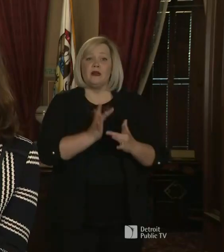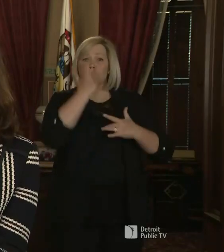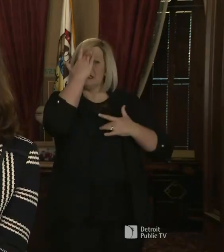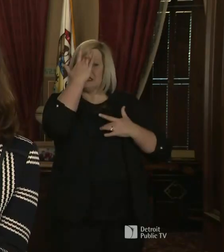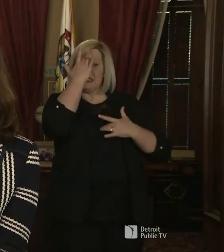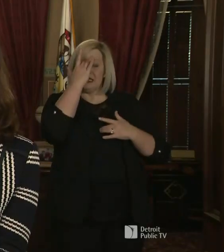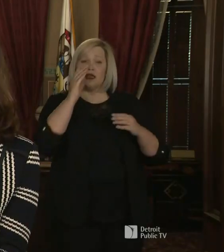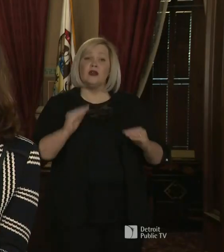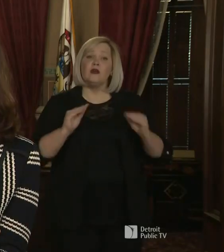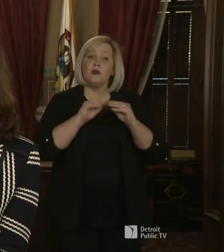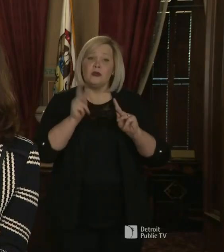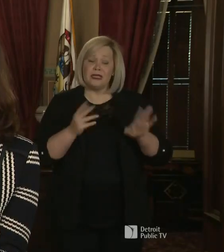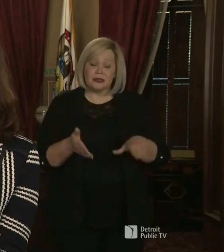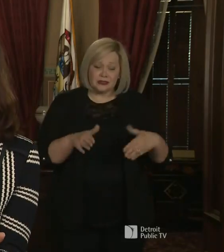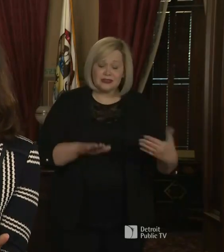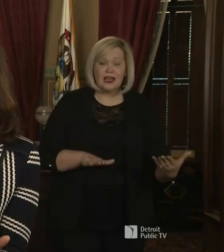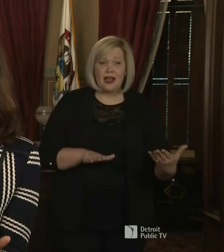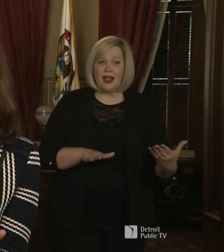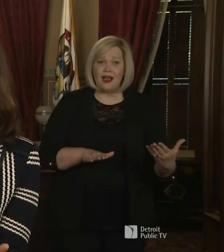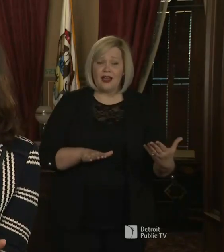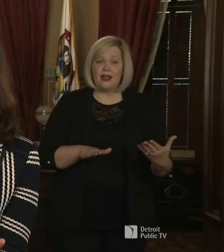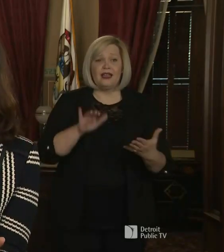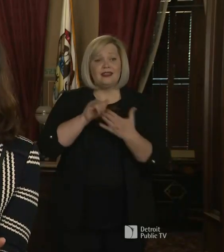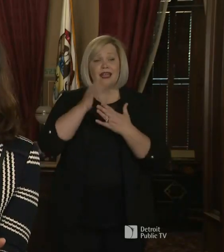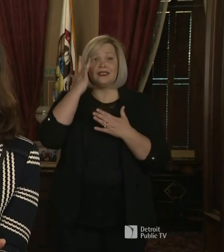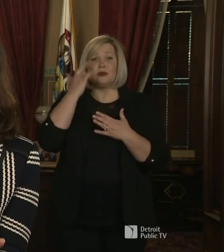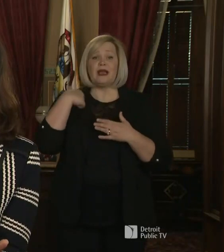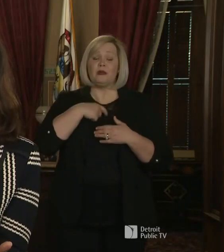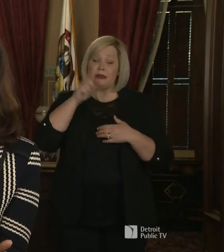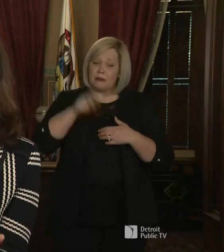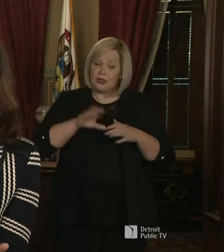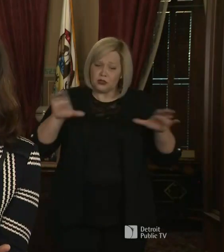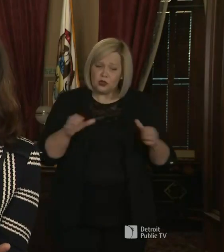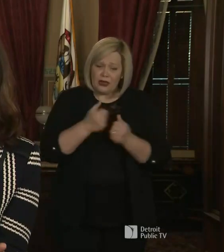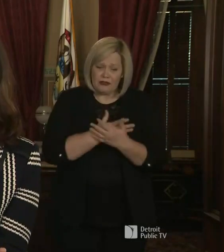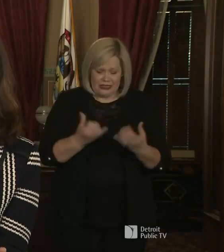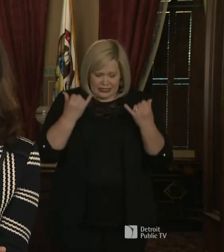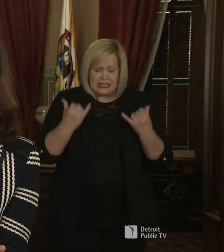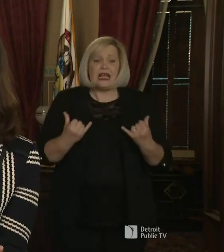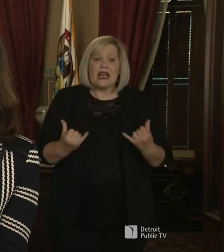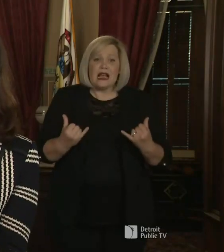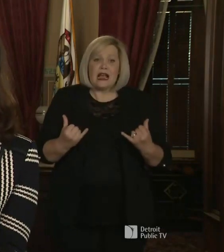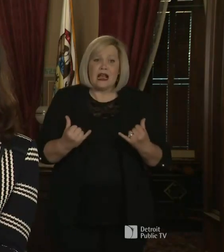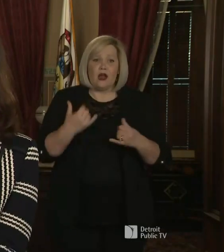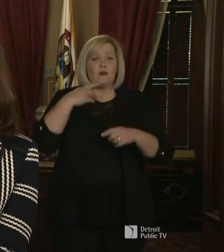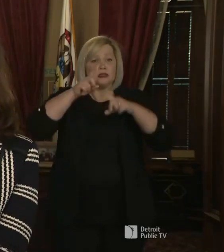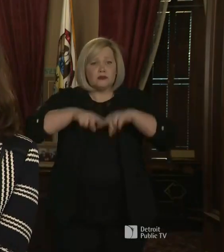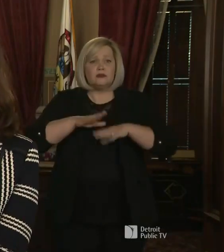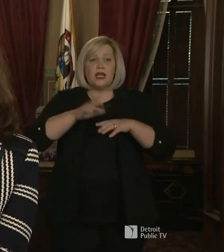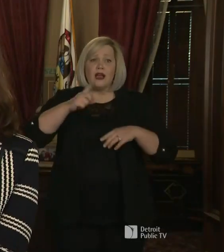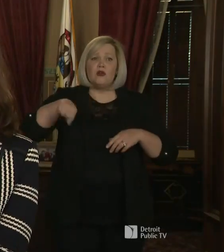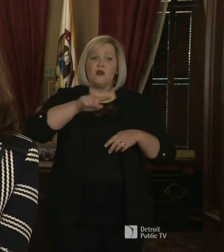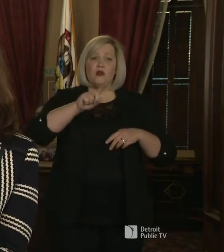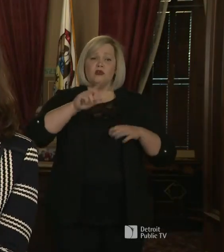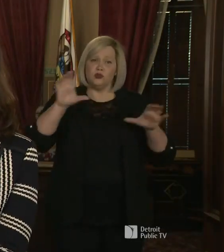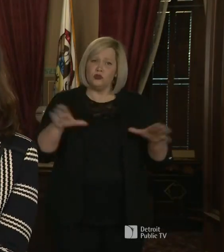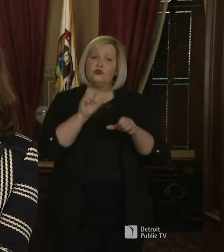will be lost. And that's precisely why we have to be aggressive and we count on everyone to do their part.